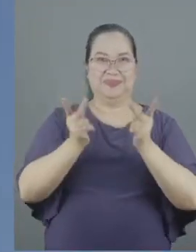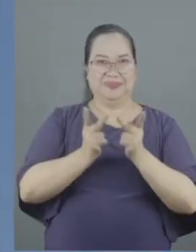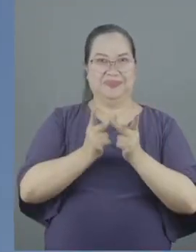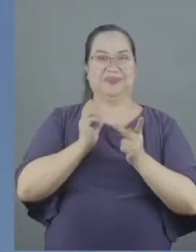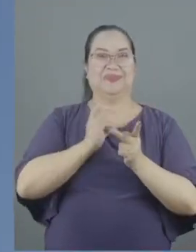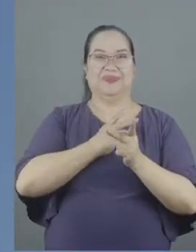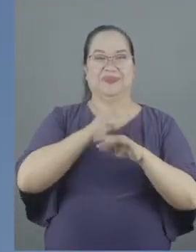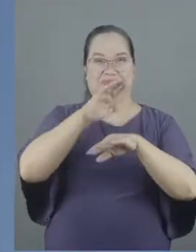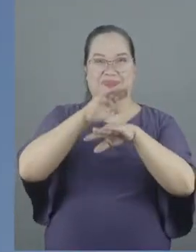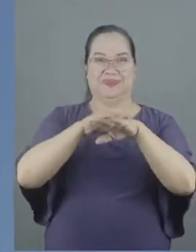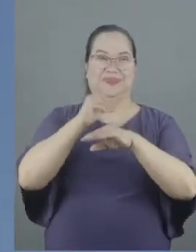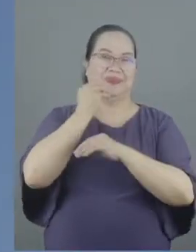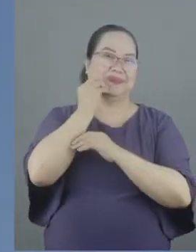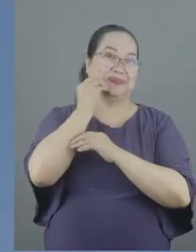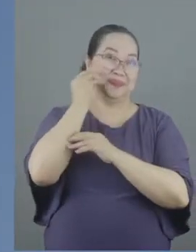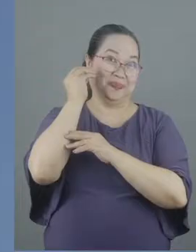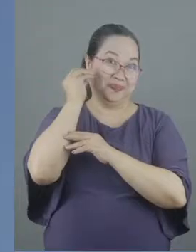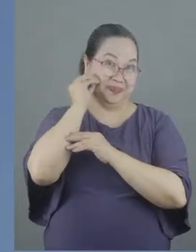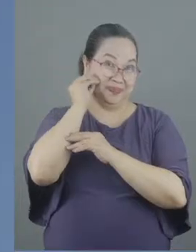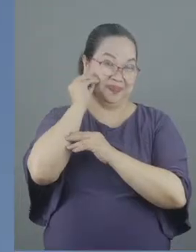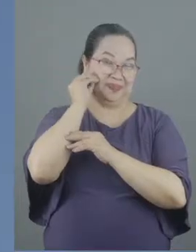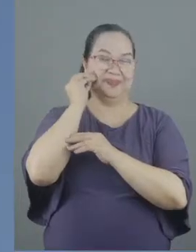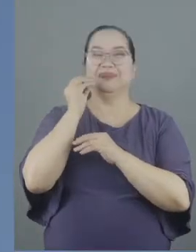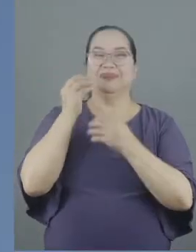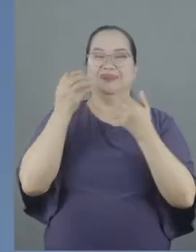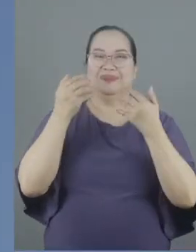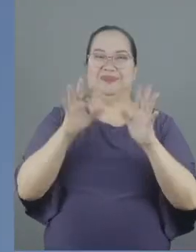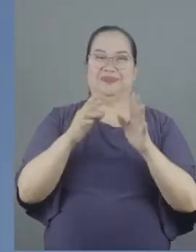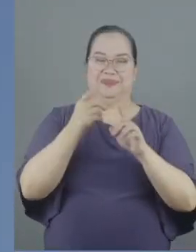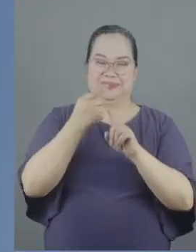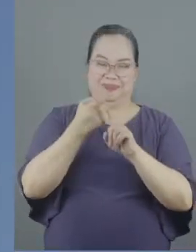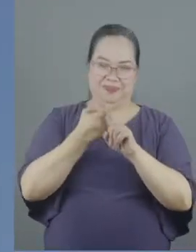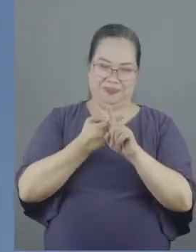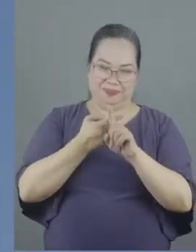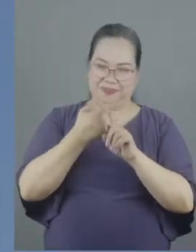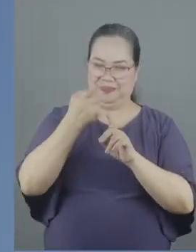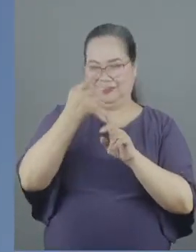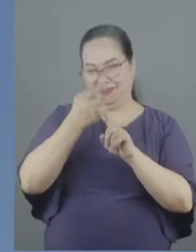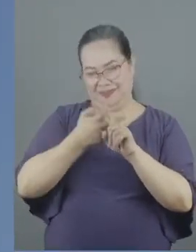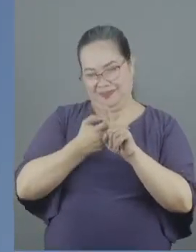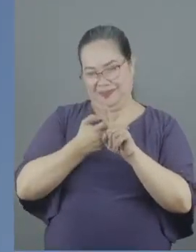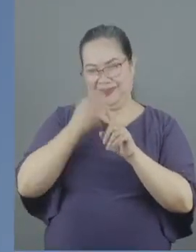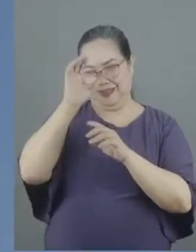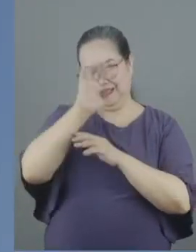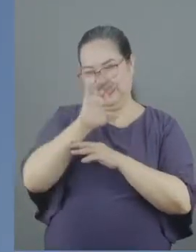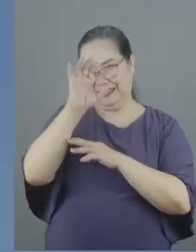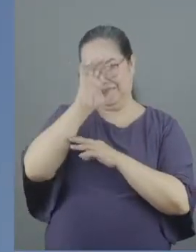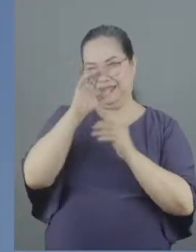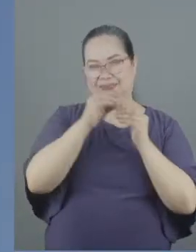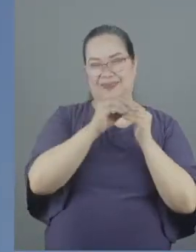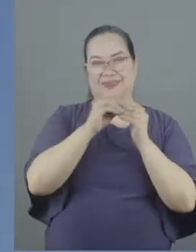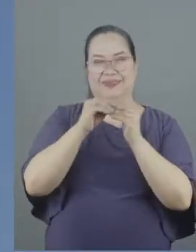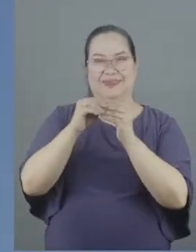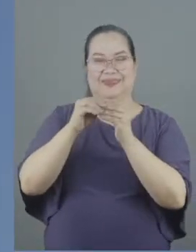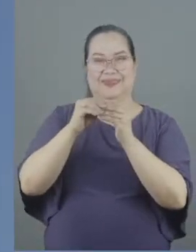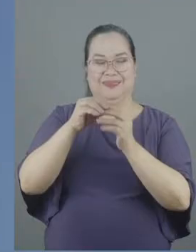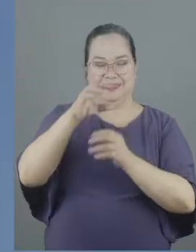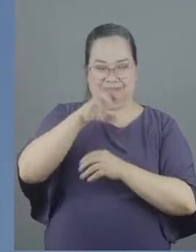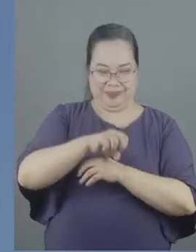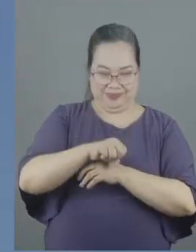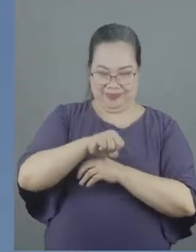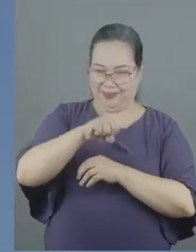call home. After a few months of searching, God led my family and I to plant our roots here